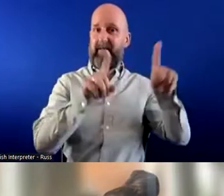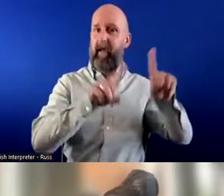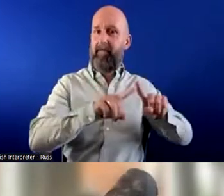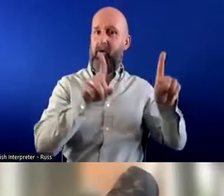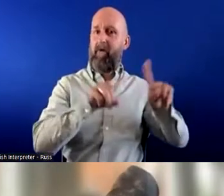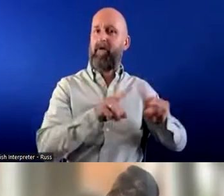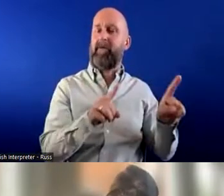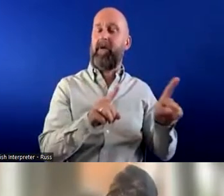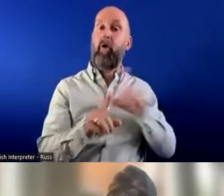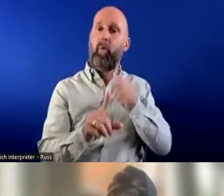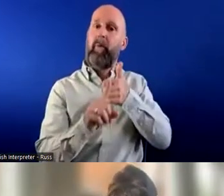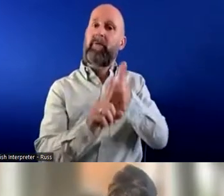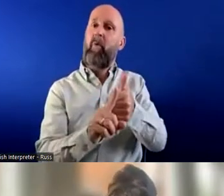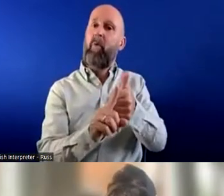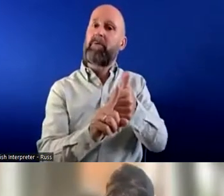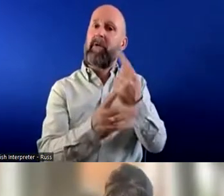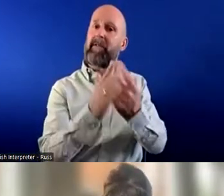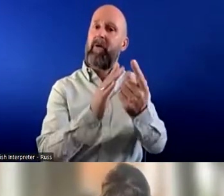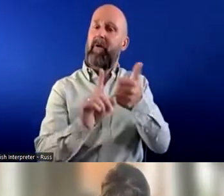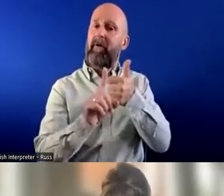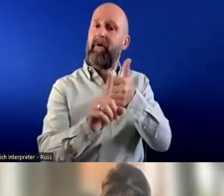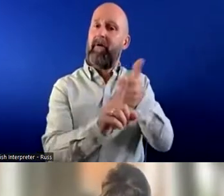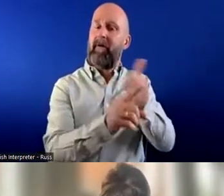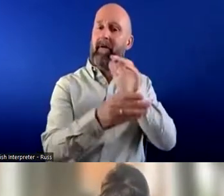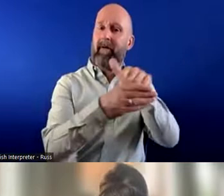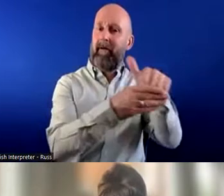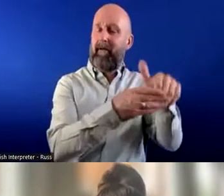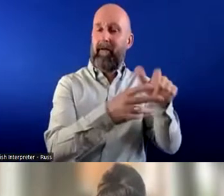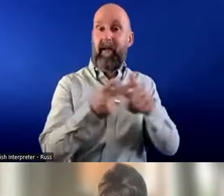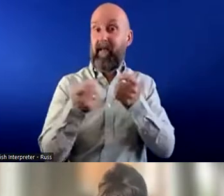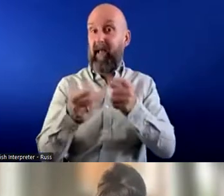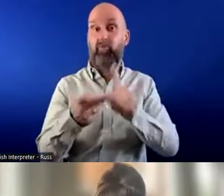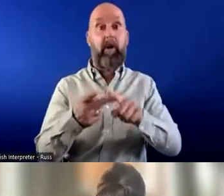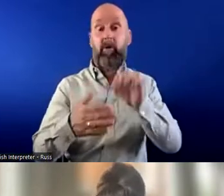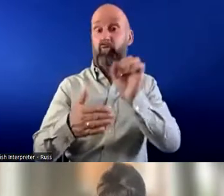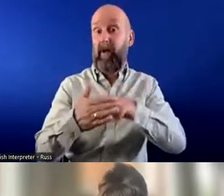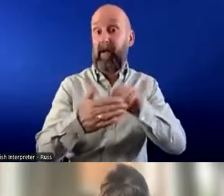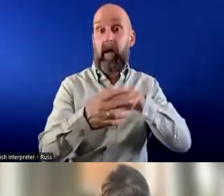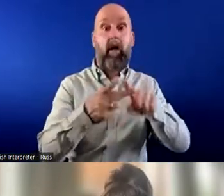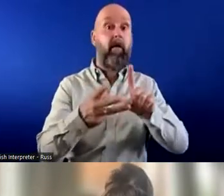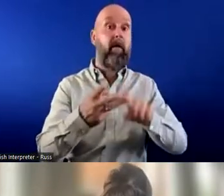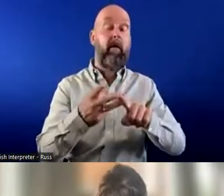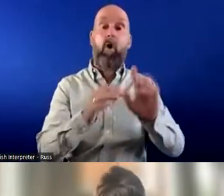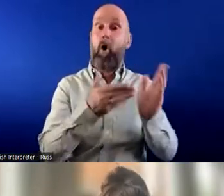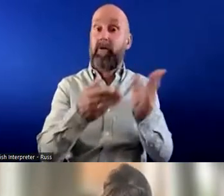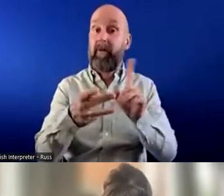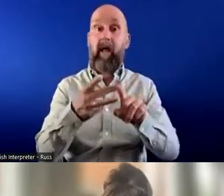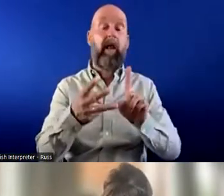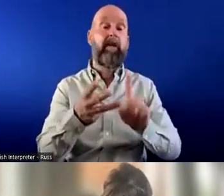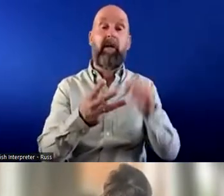support individuals in now group in a whole range of different industries with catering, retail, hospitality, digital,